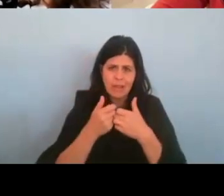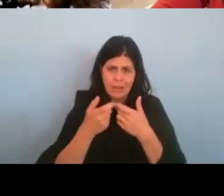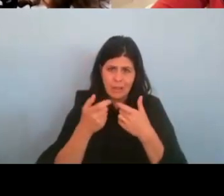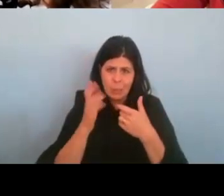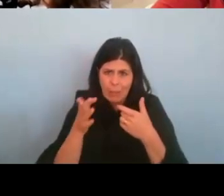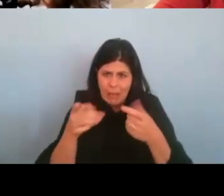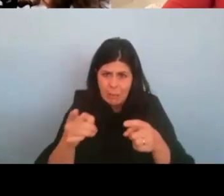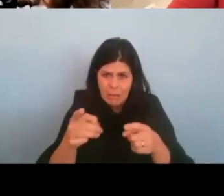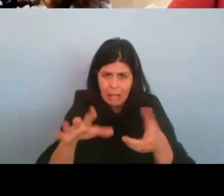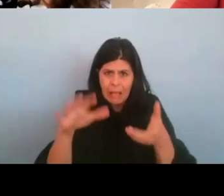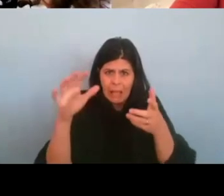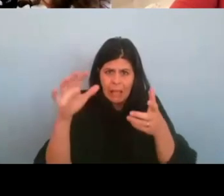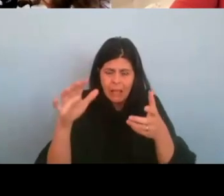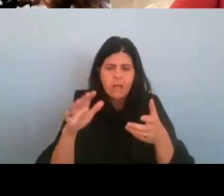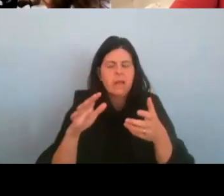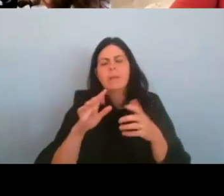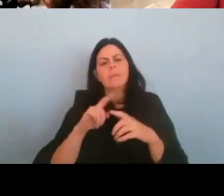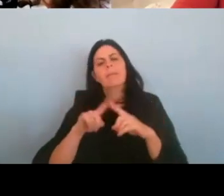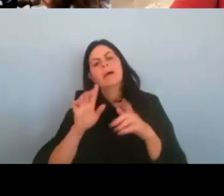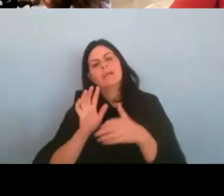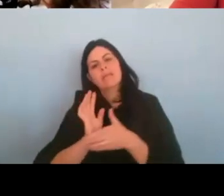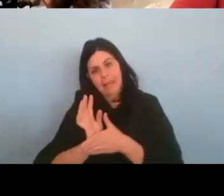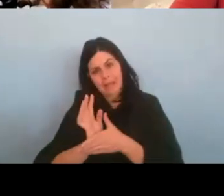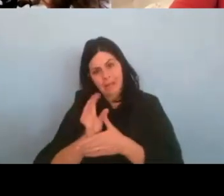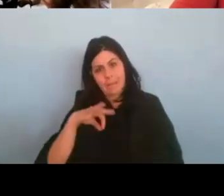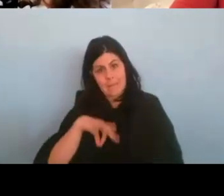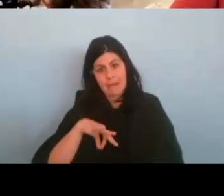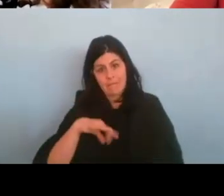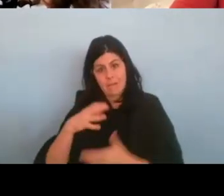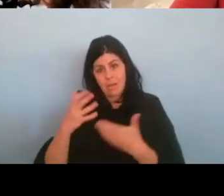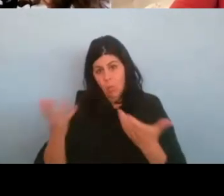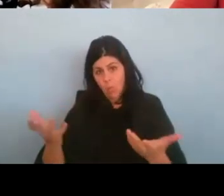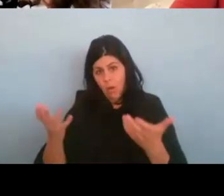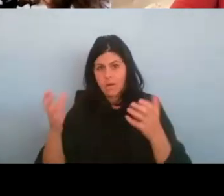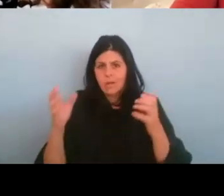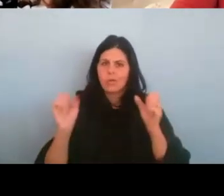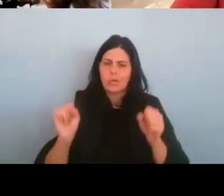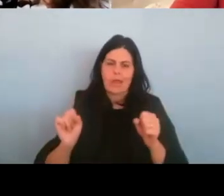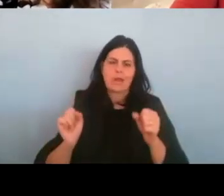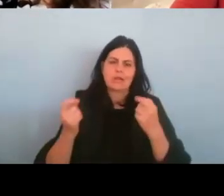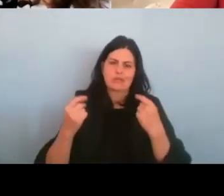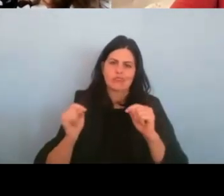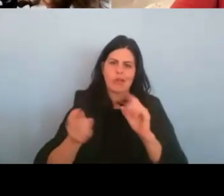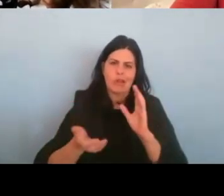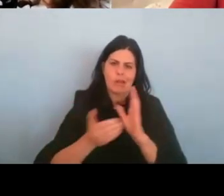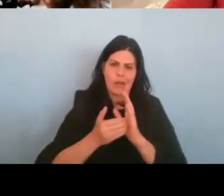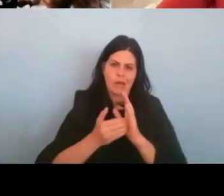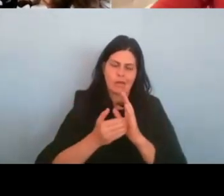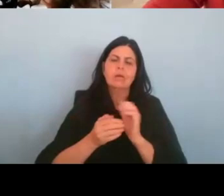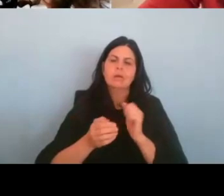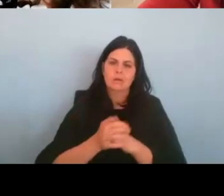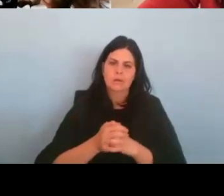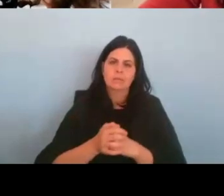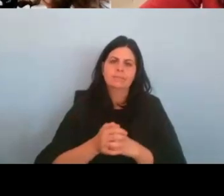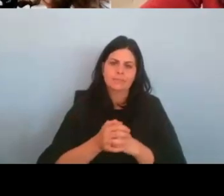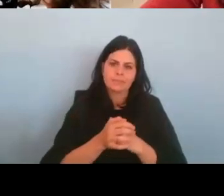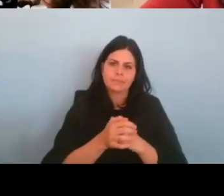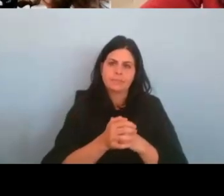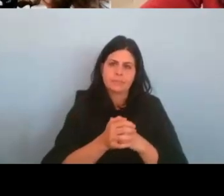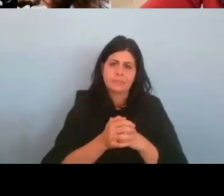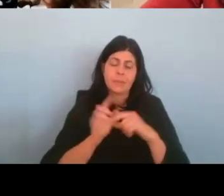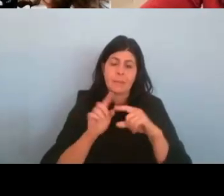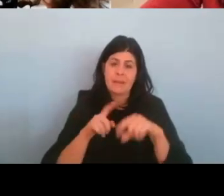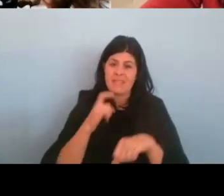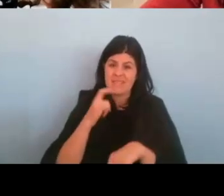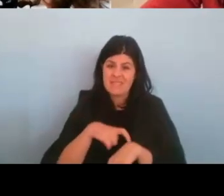in, in film, you know, you have the benefit of like multiple takes or if, if, but if you're on a time crunch,